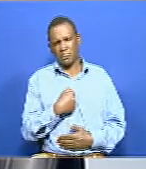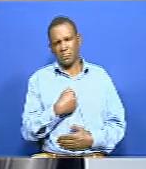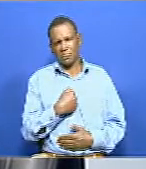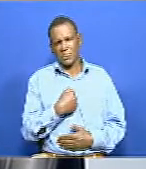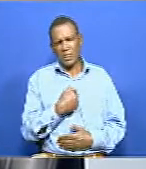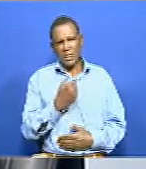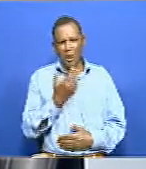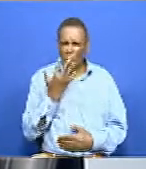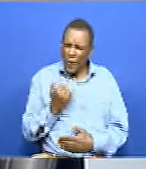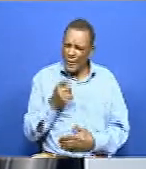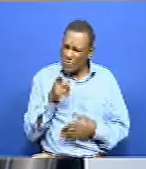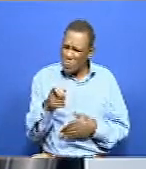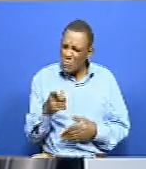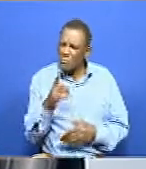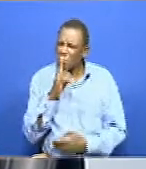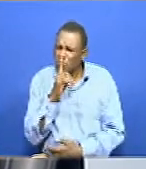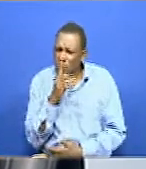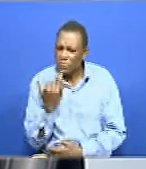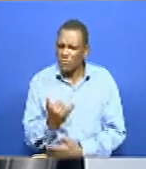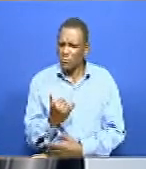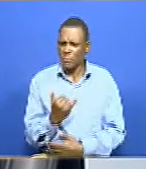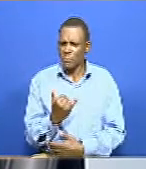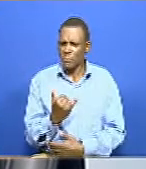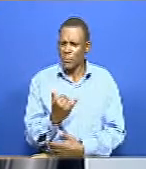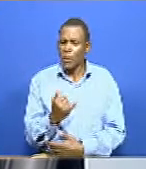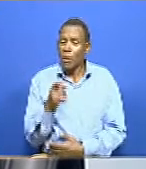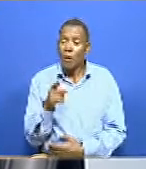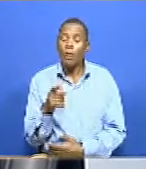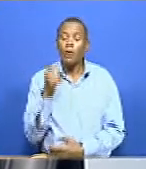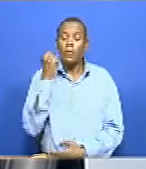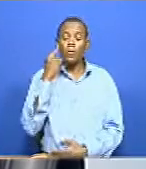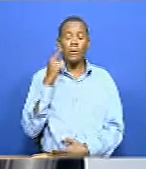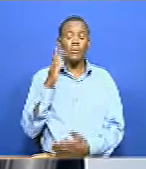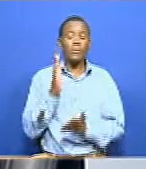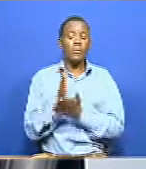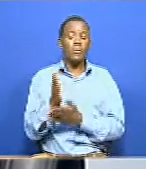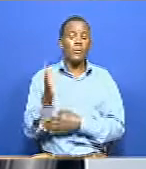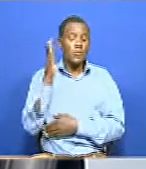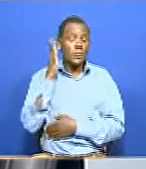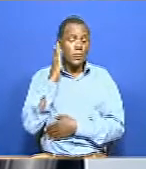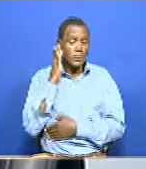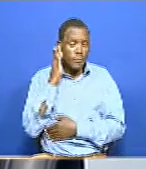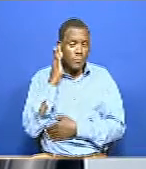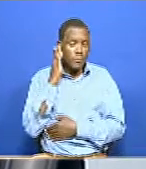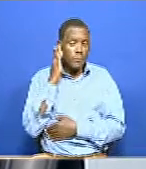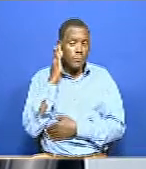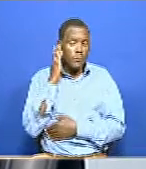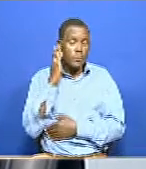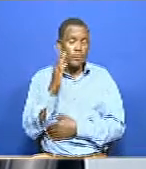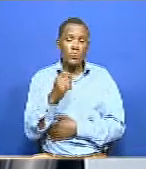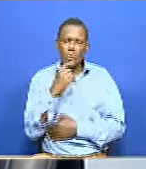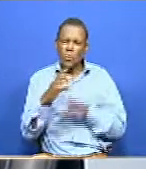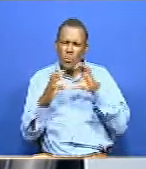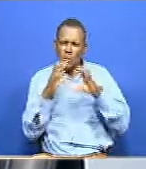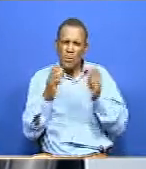are not answering back to me? Like, oh, I'm deaf. And then you get an extra mile of, oh, how can I now be able actually to communicate with you effectively?